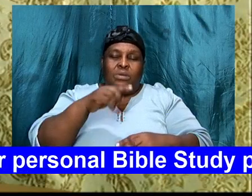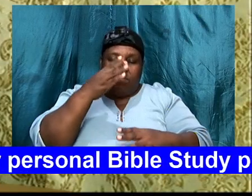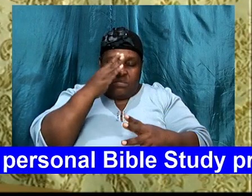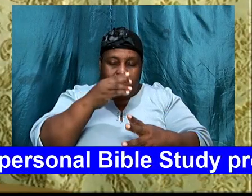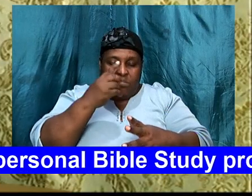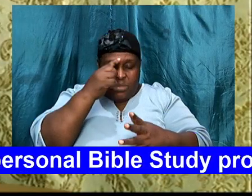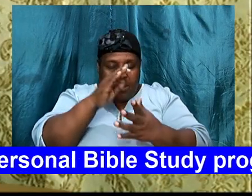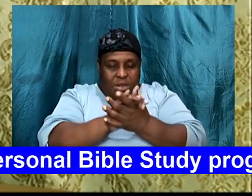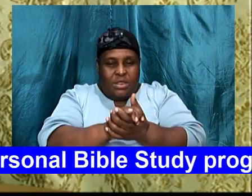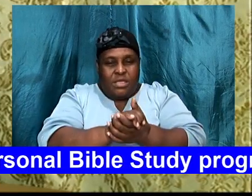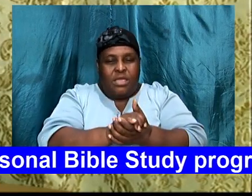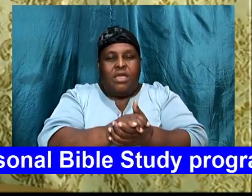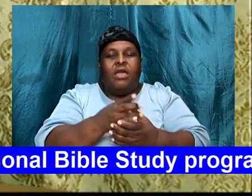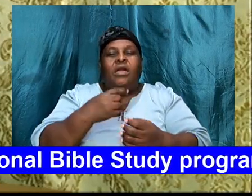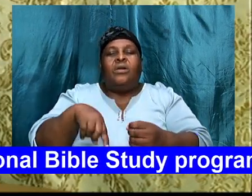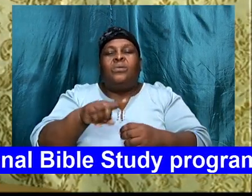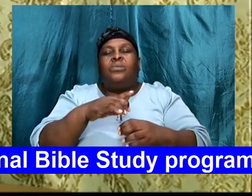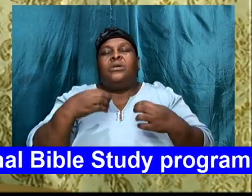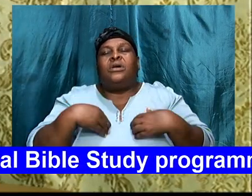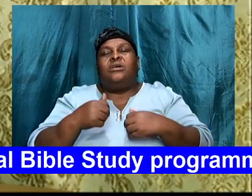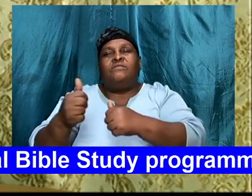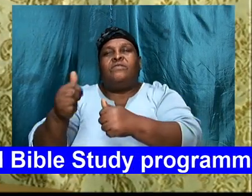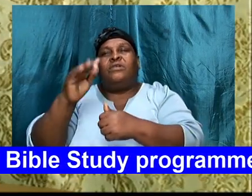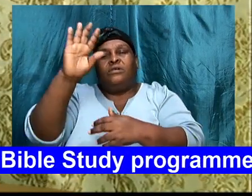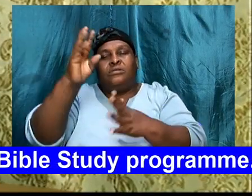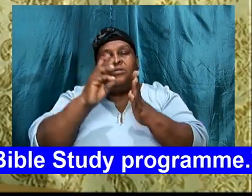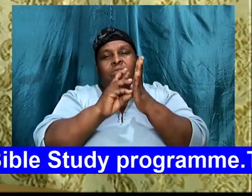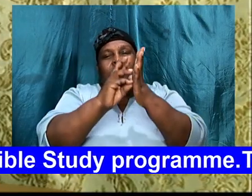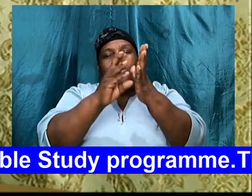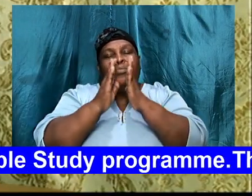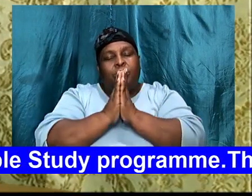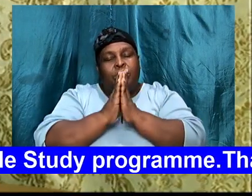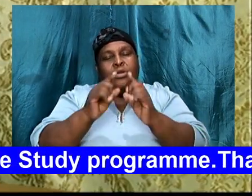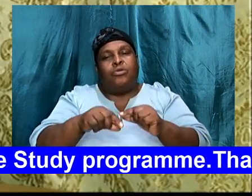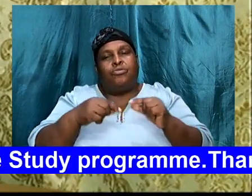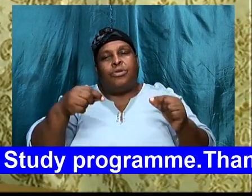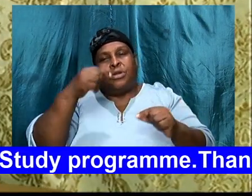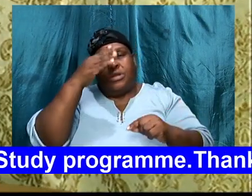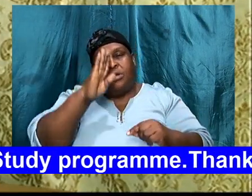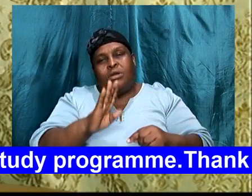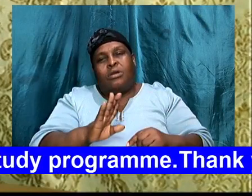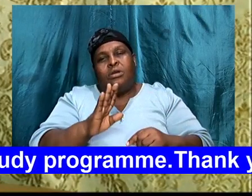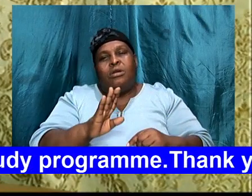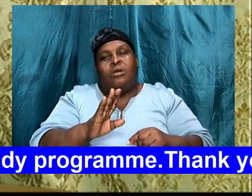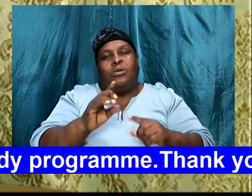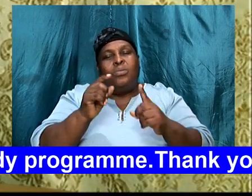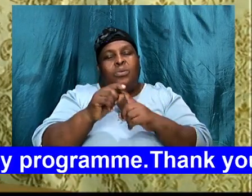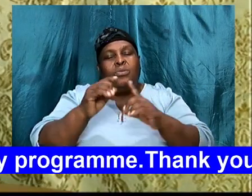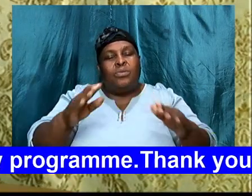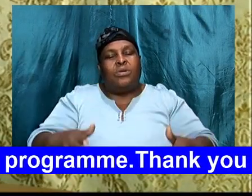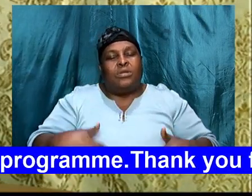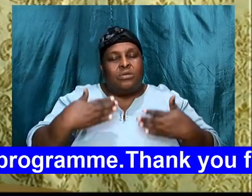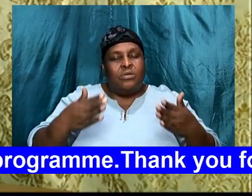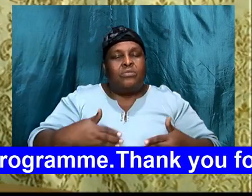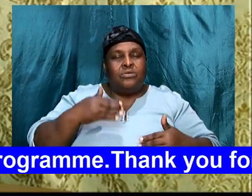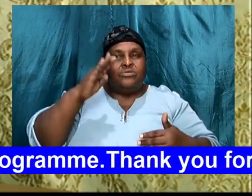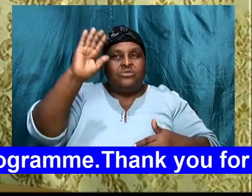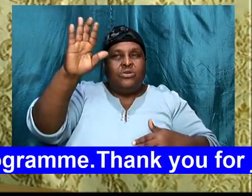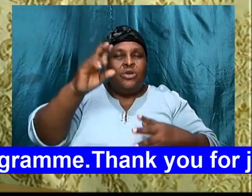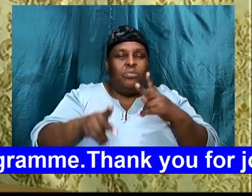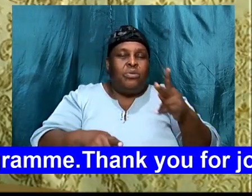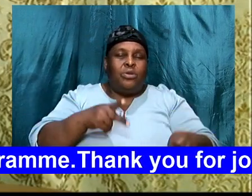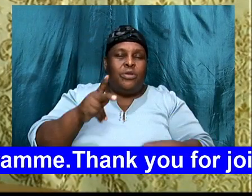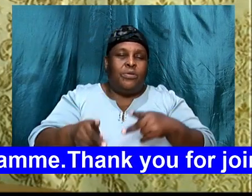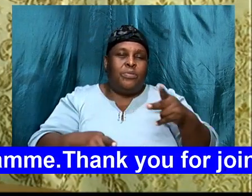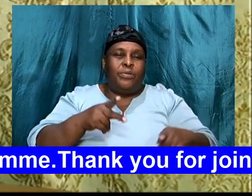that we, have followed your will, and we pray, great God, that these words, would have, encouraged your people, it would have,